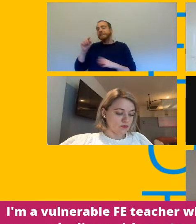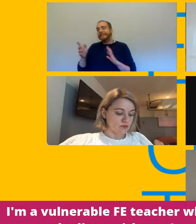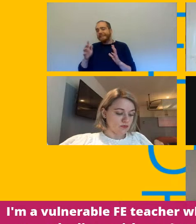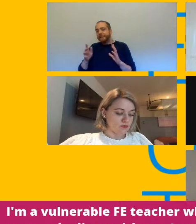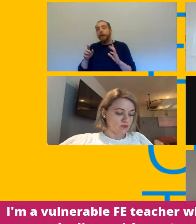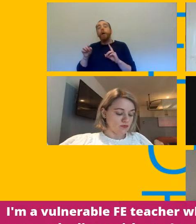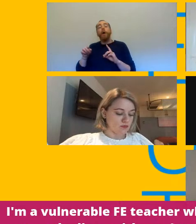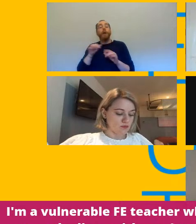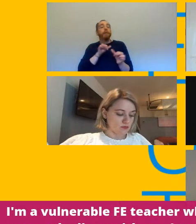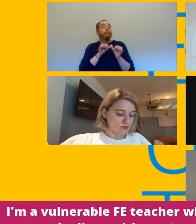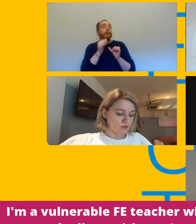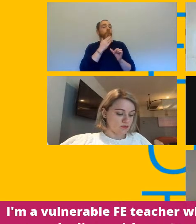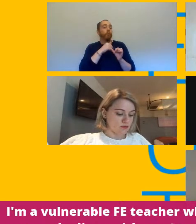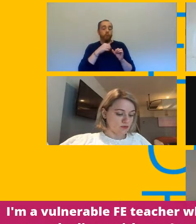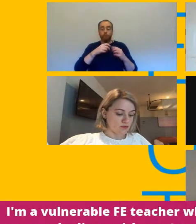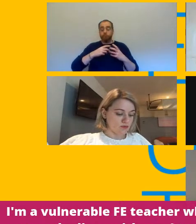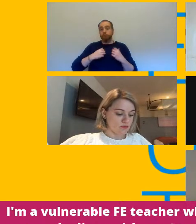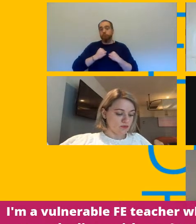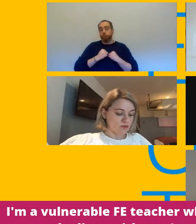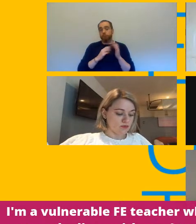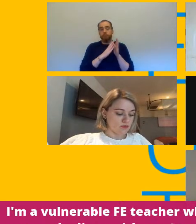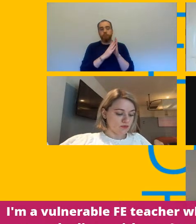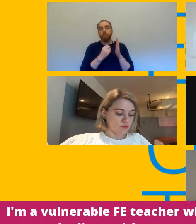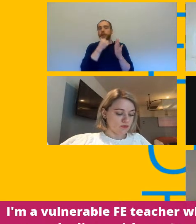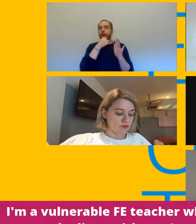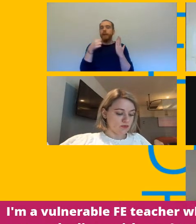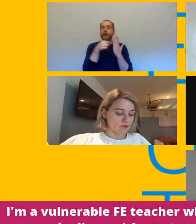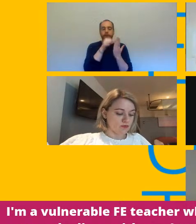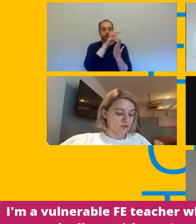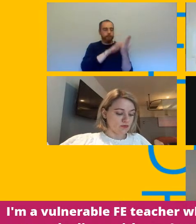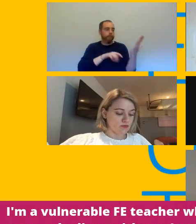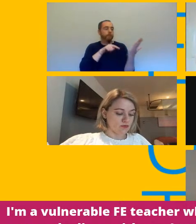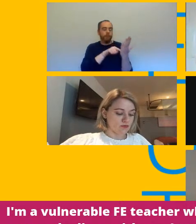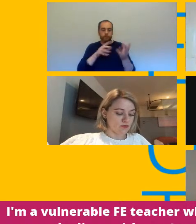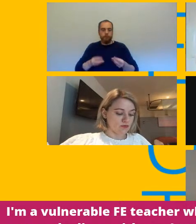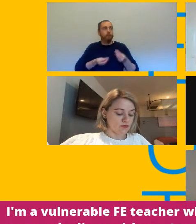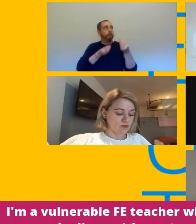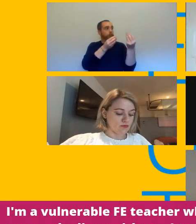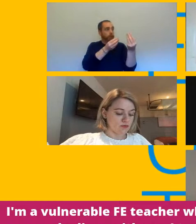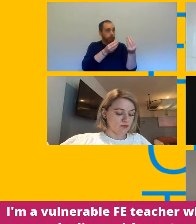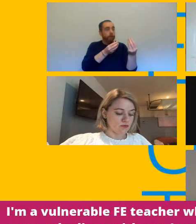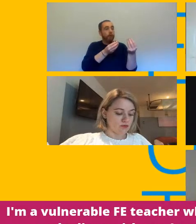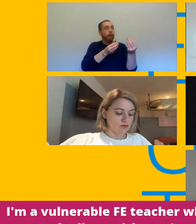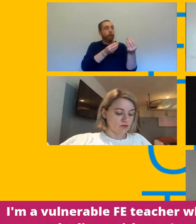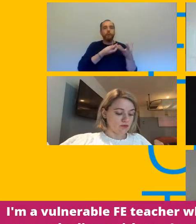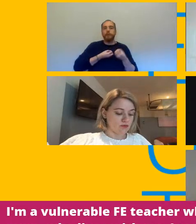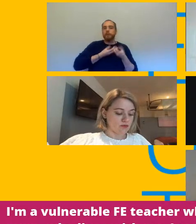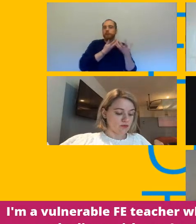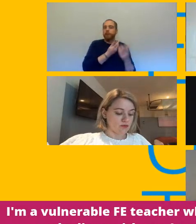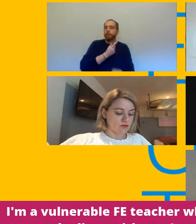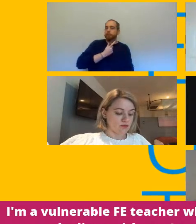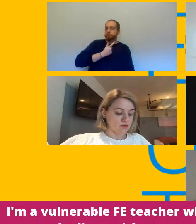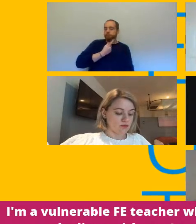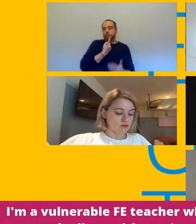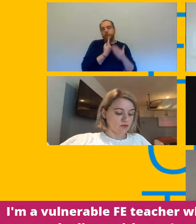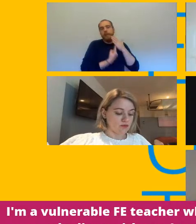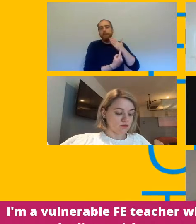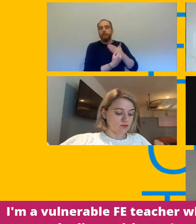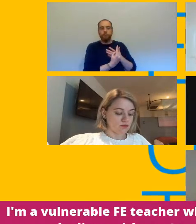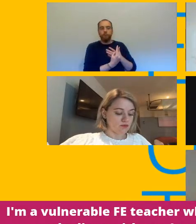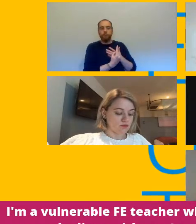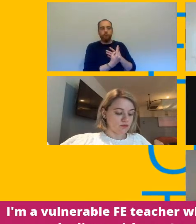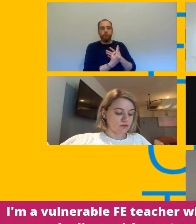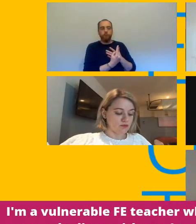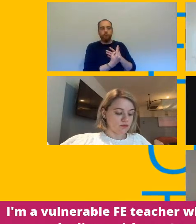they will find them useful to at least protect their individual position and in the first instance while the branches are